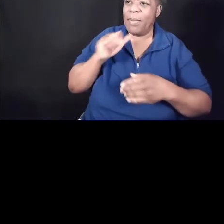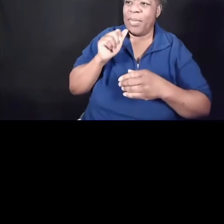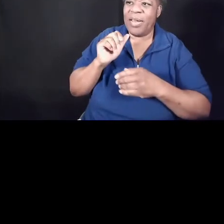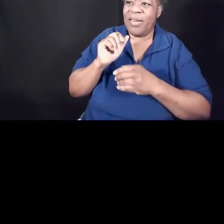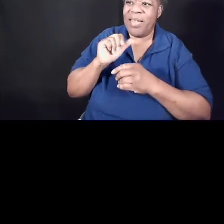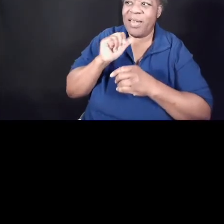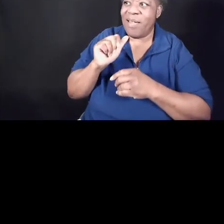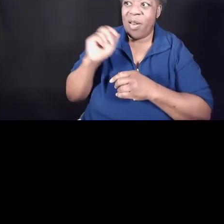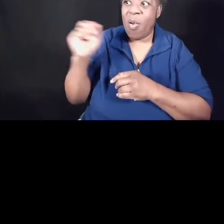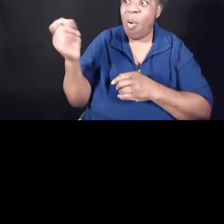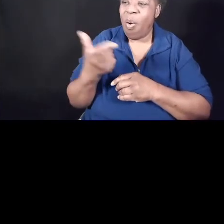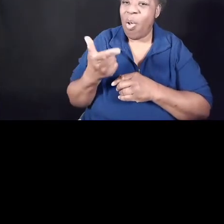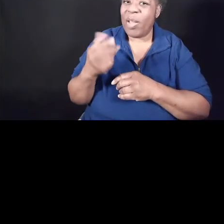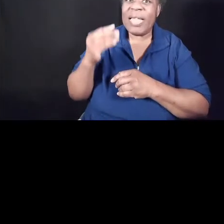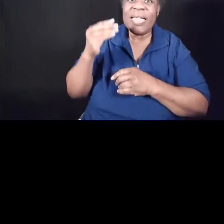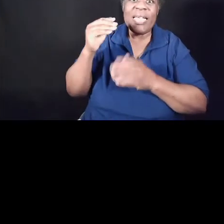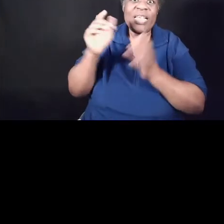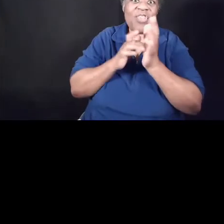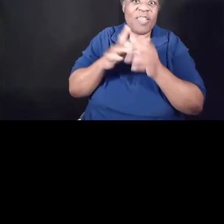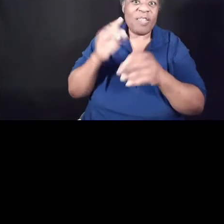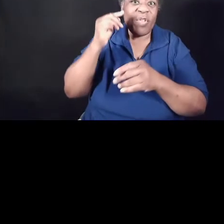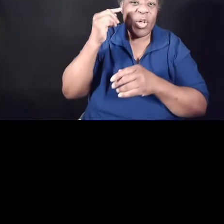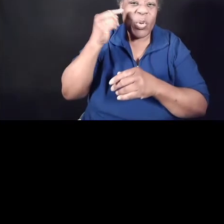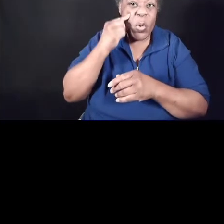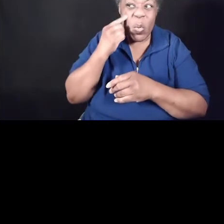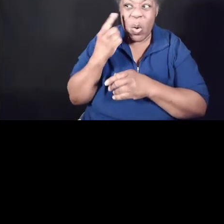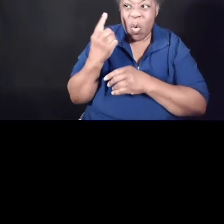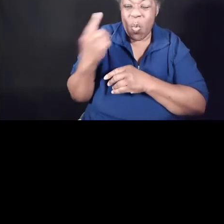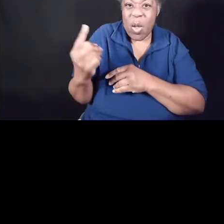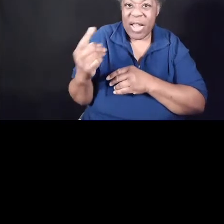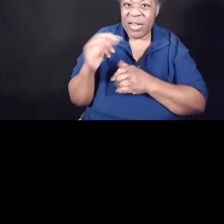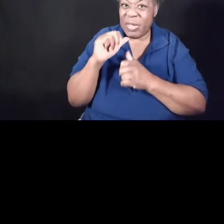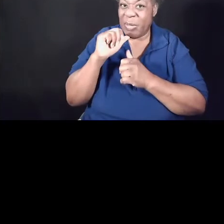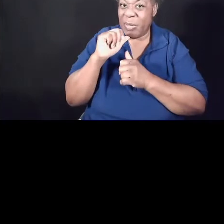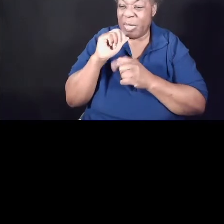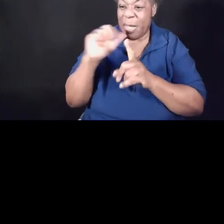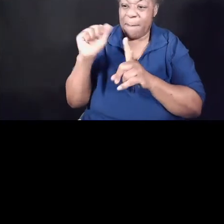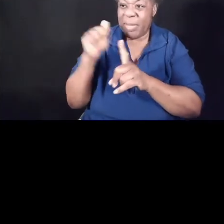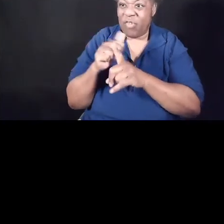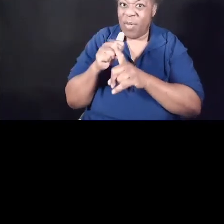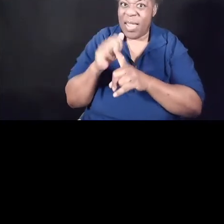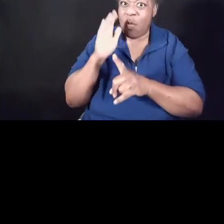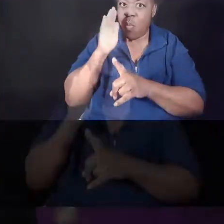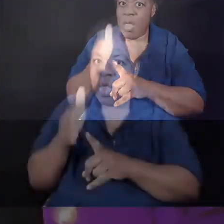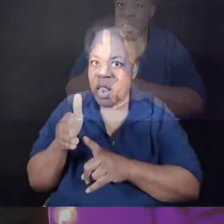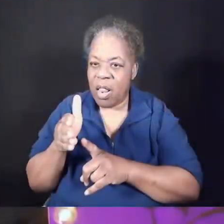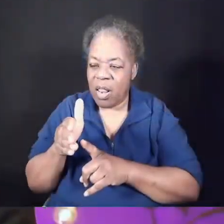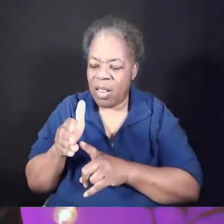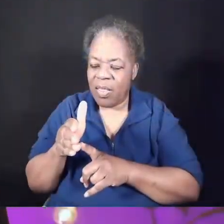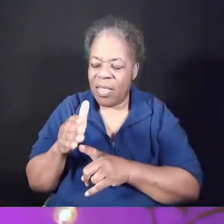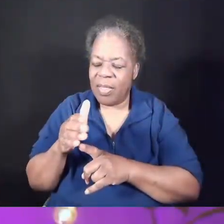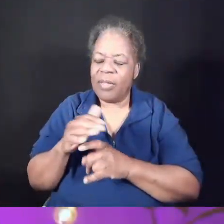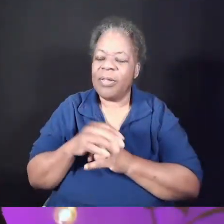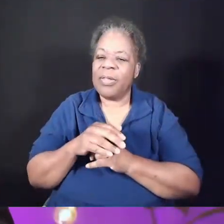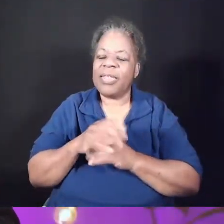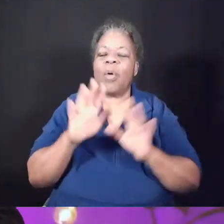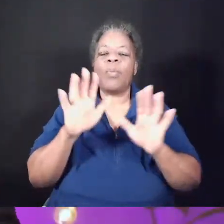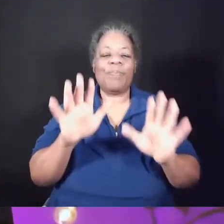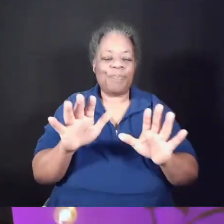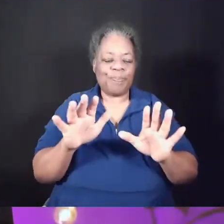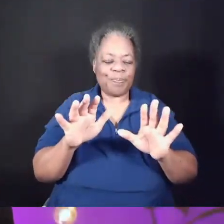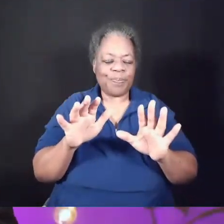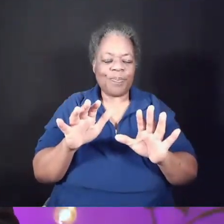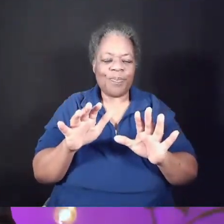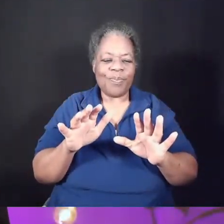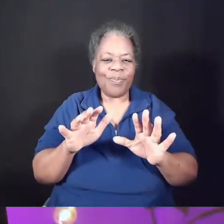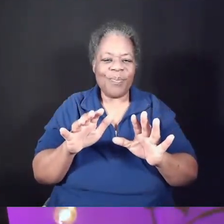knew who was going to betray him, and that was why he said not everyone was clean. So don't miss the fact, do